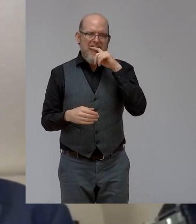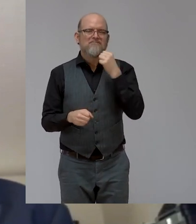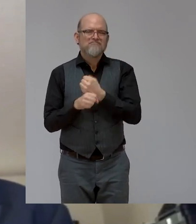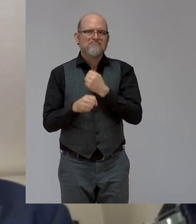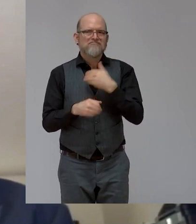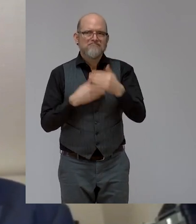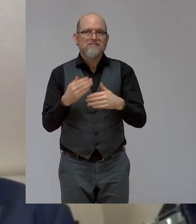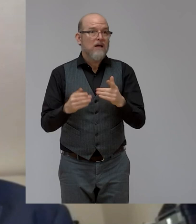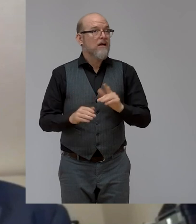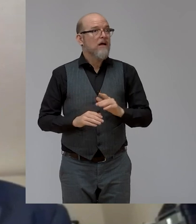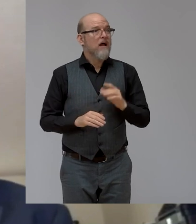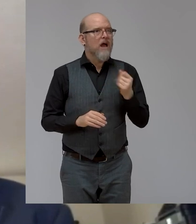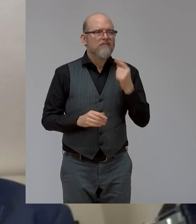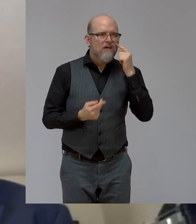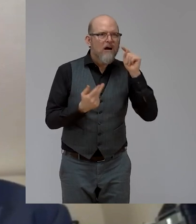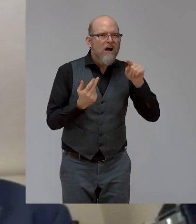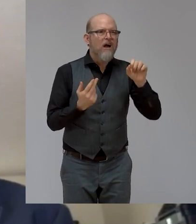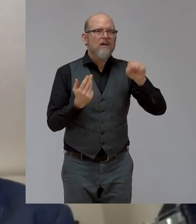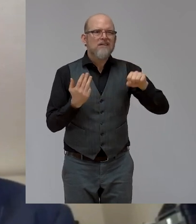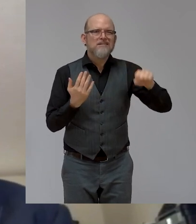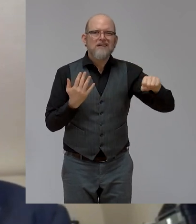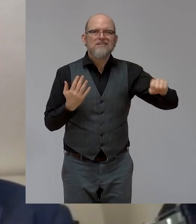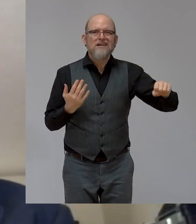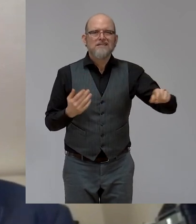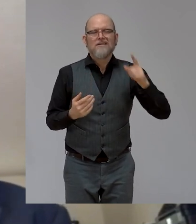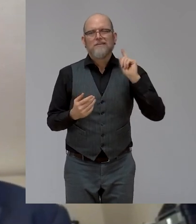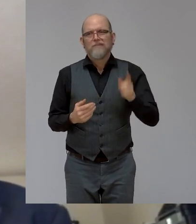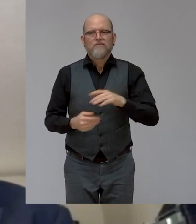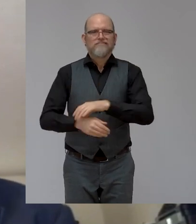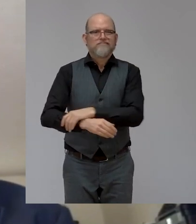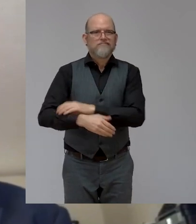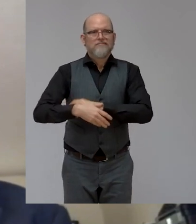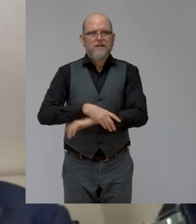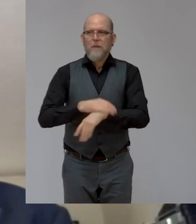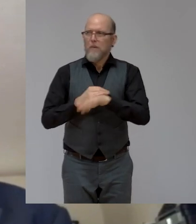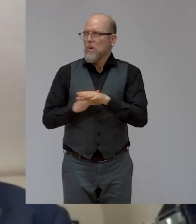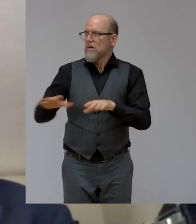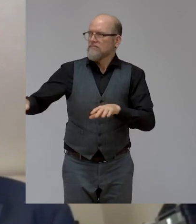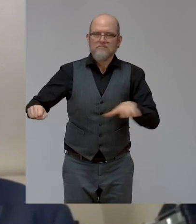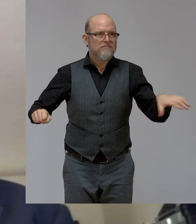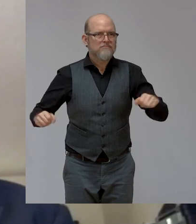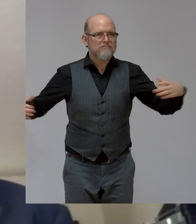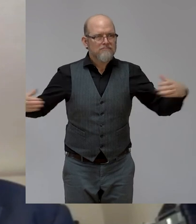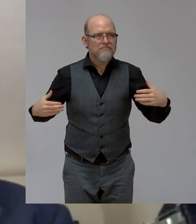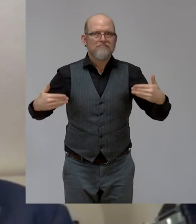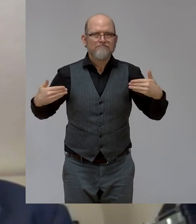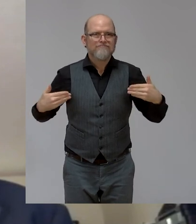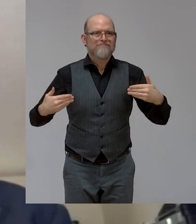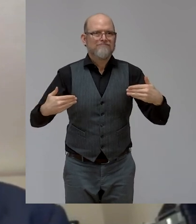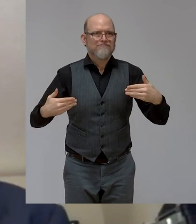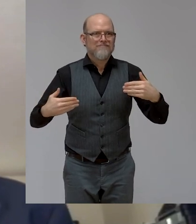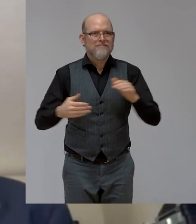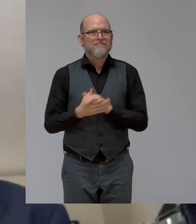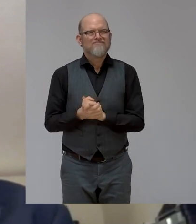yes, and I call for maybe more collectivism in this too, that we all join forces from different